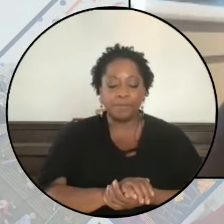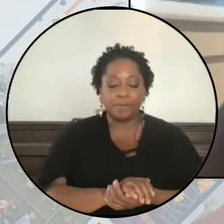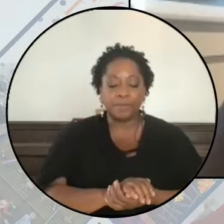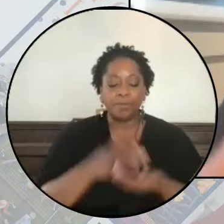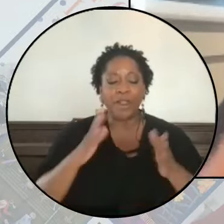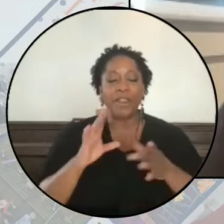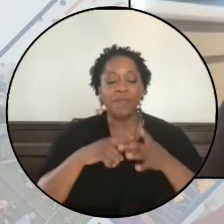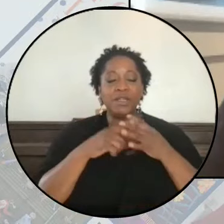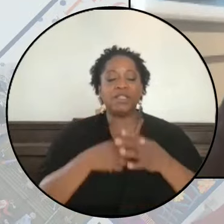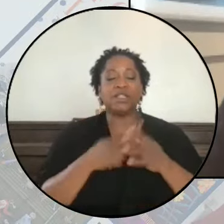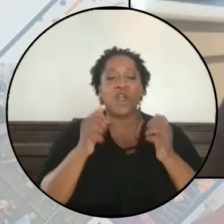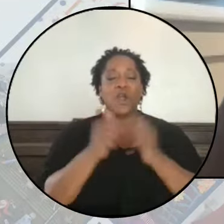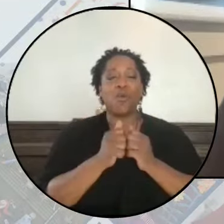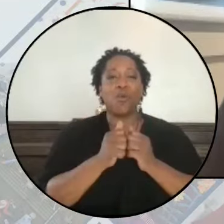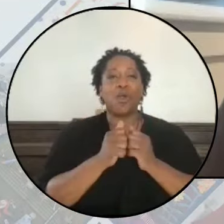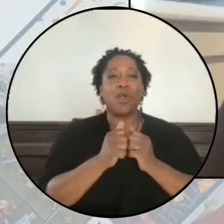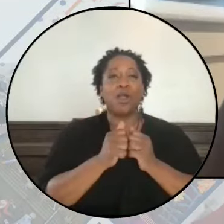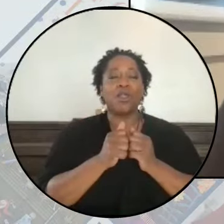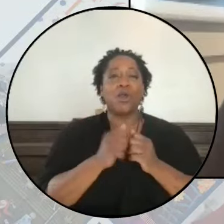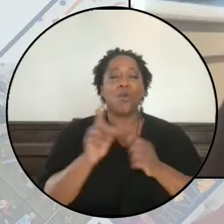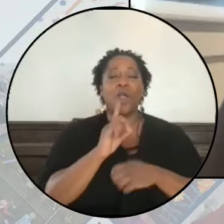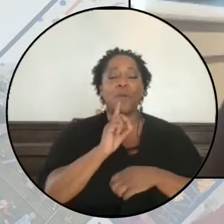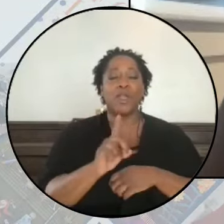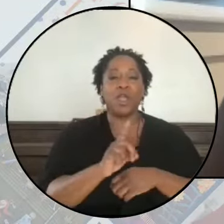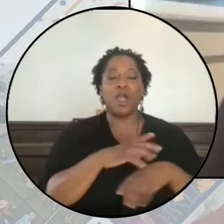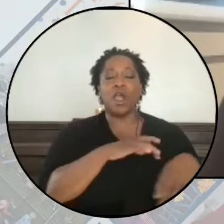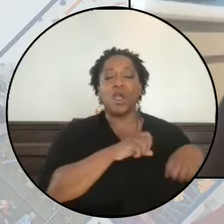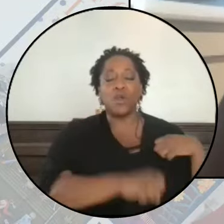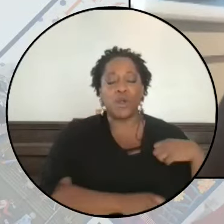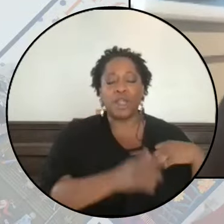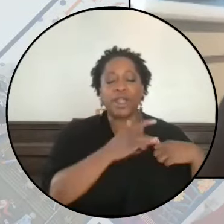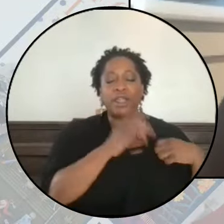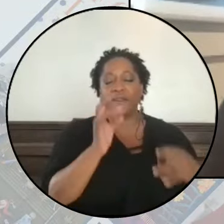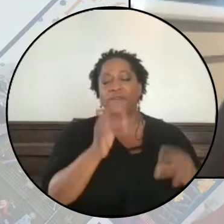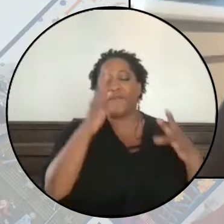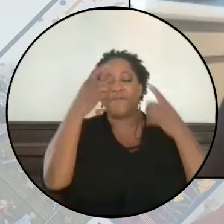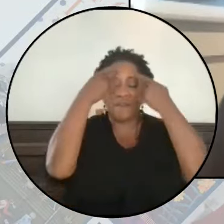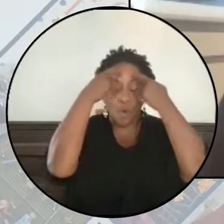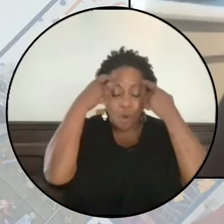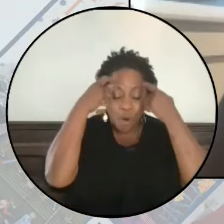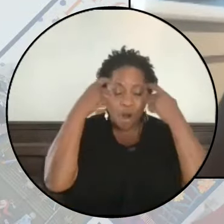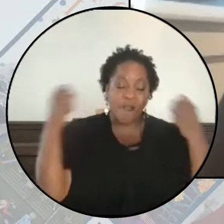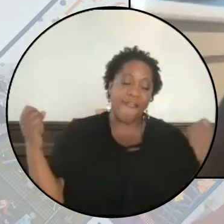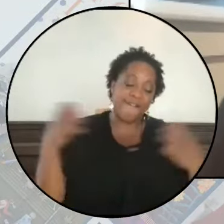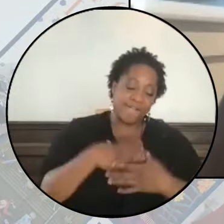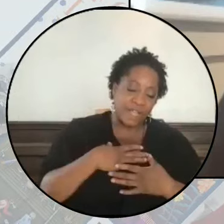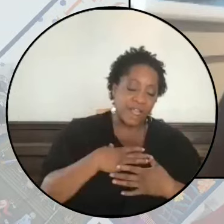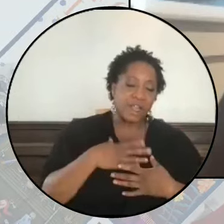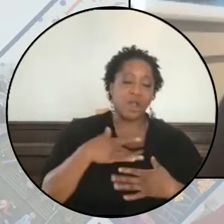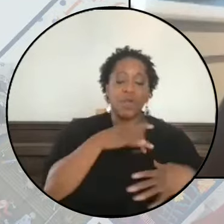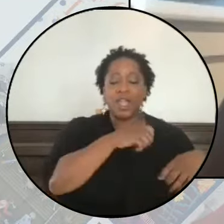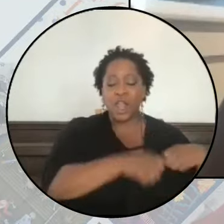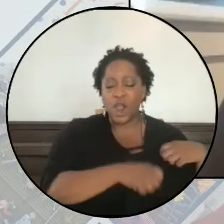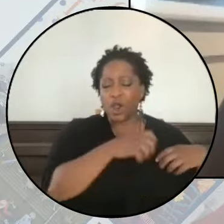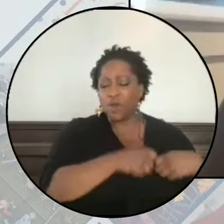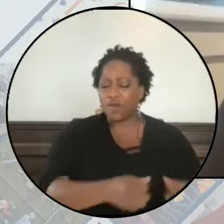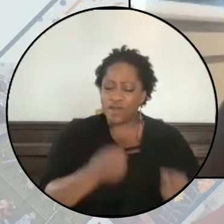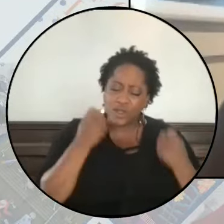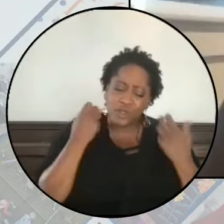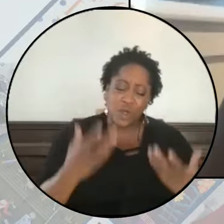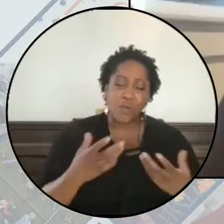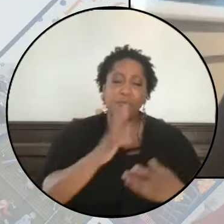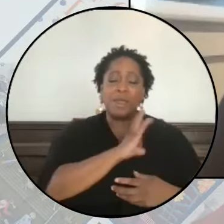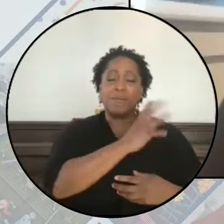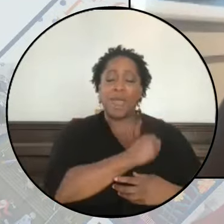Let me start where we are. Grief and horror and fear. We are grieving so many Palestinian